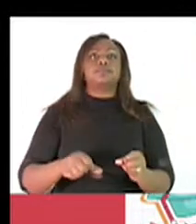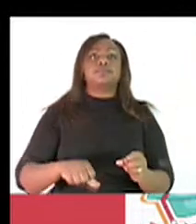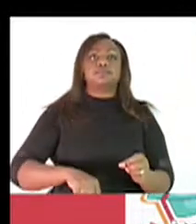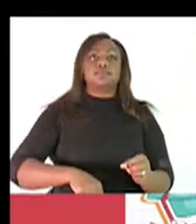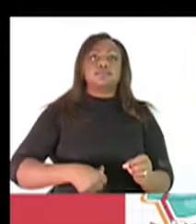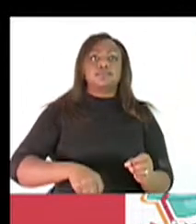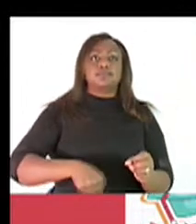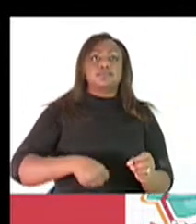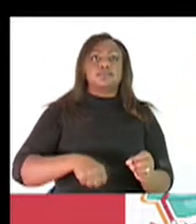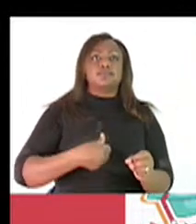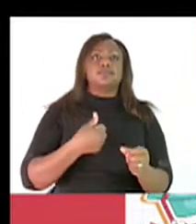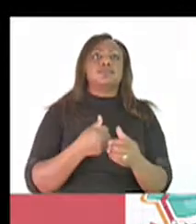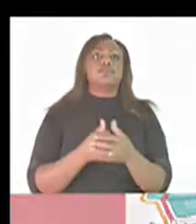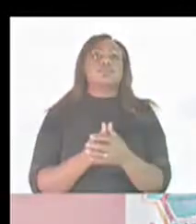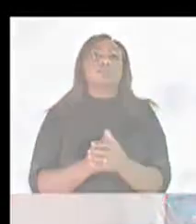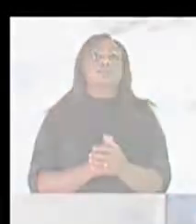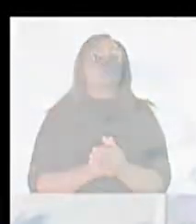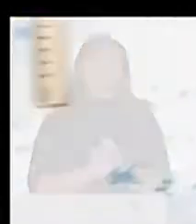about diseases.